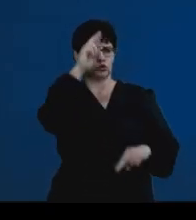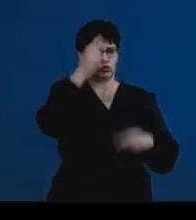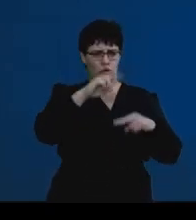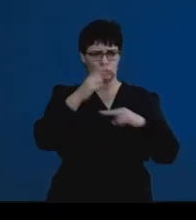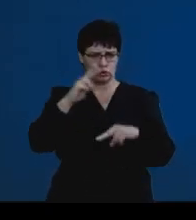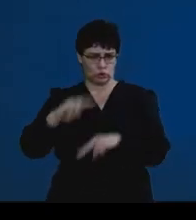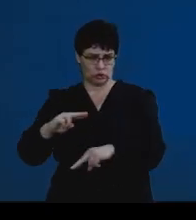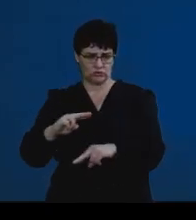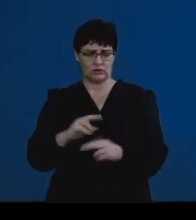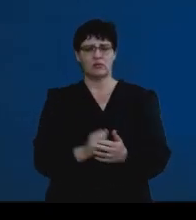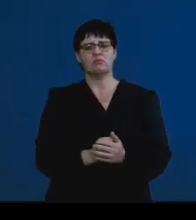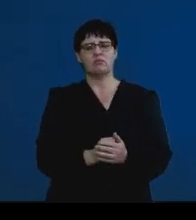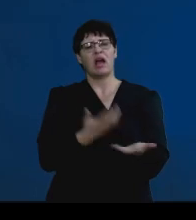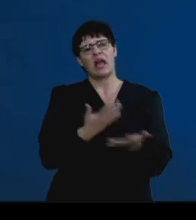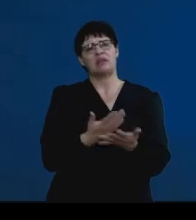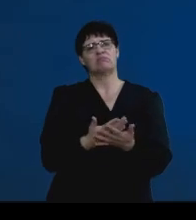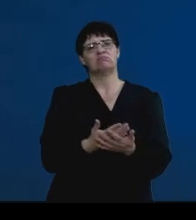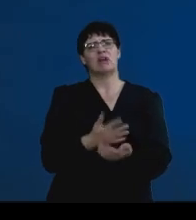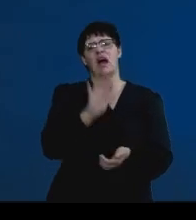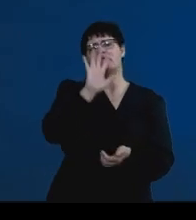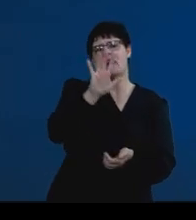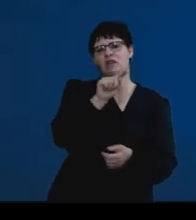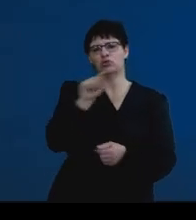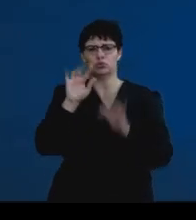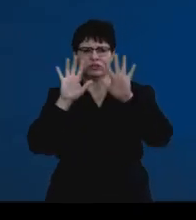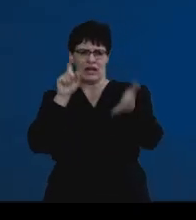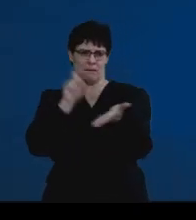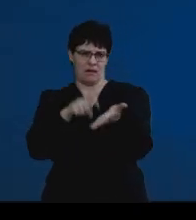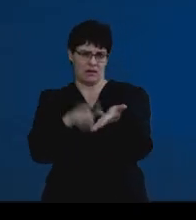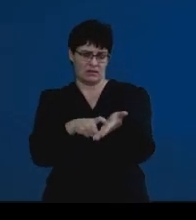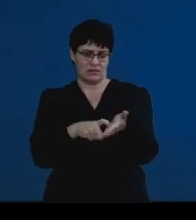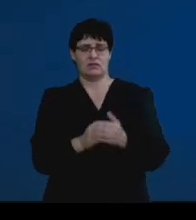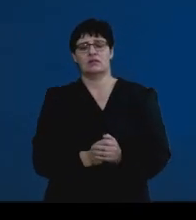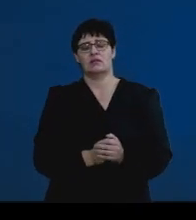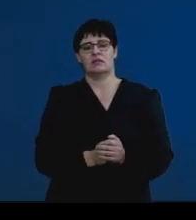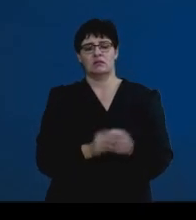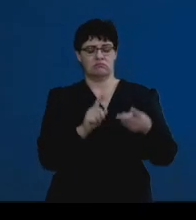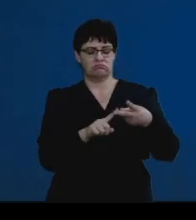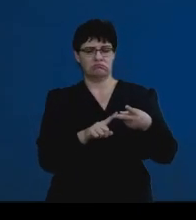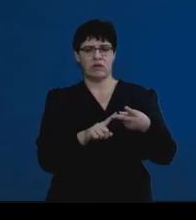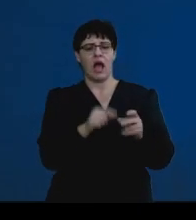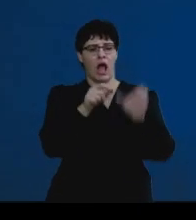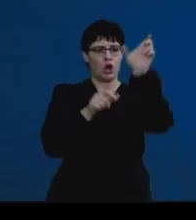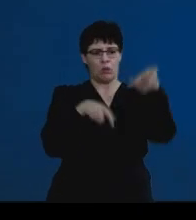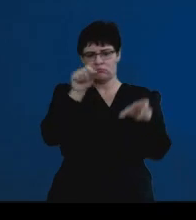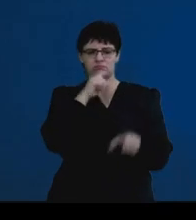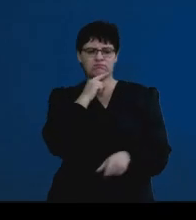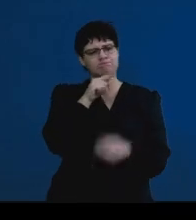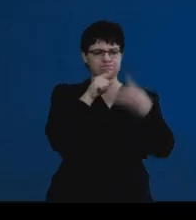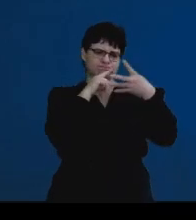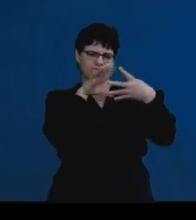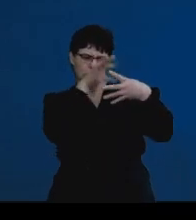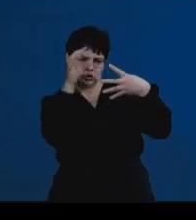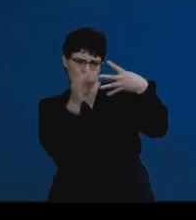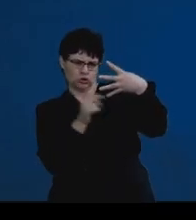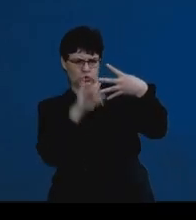of these questions can vary between 5 to 10 marks and consist of your multiple choice questions, questions based